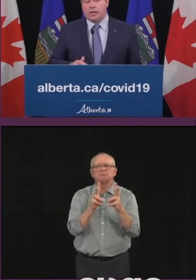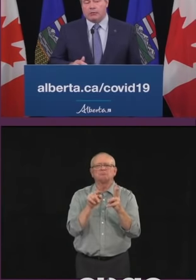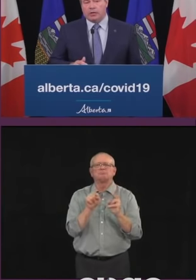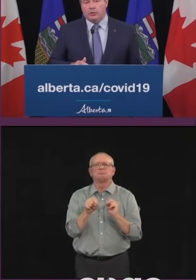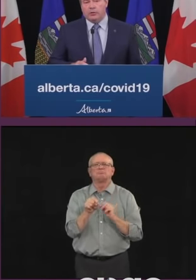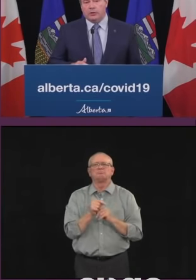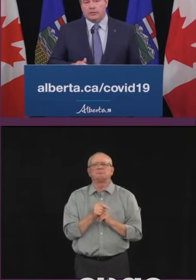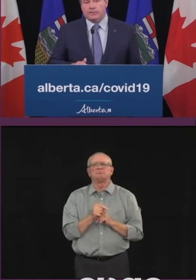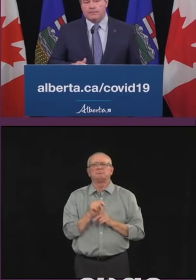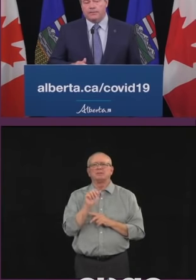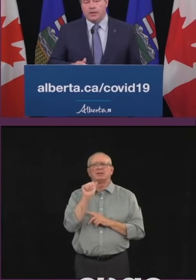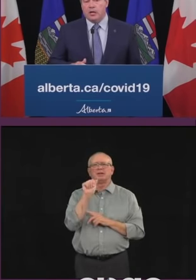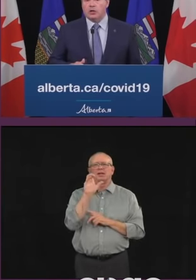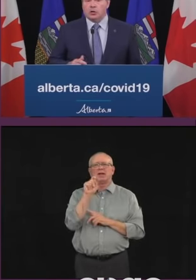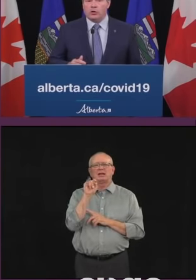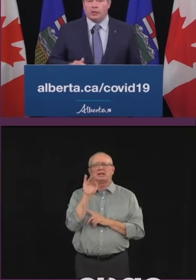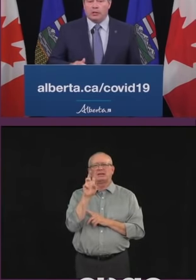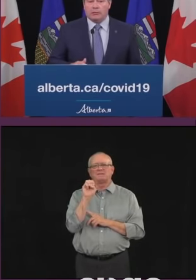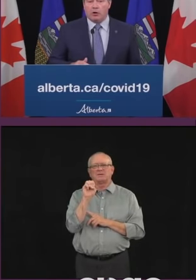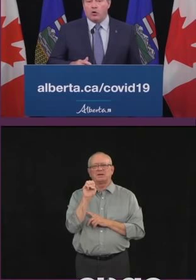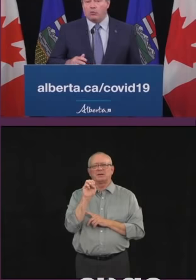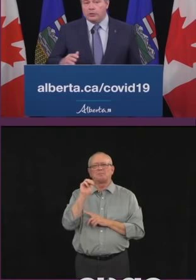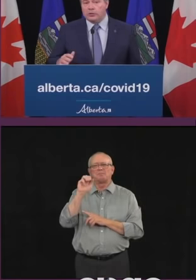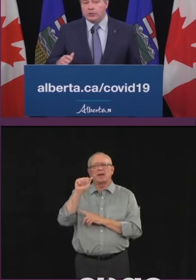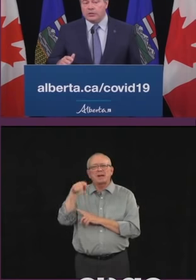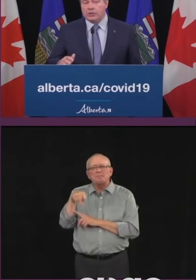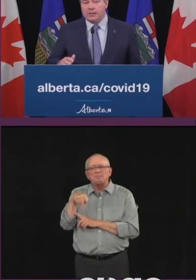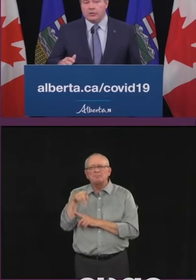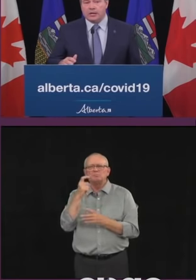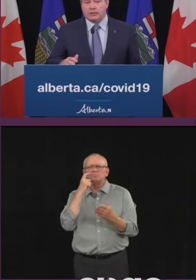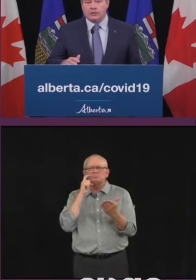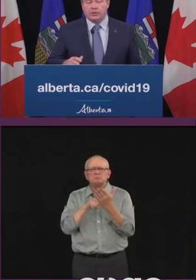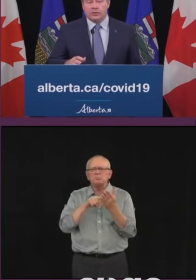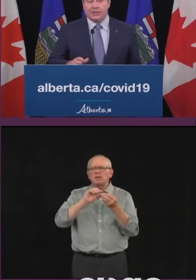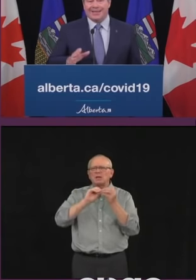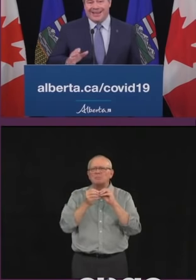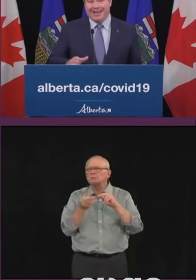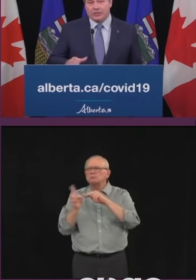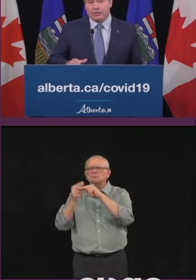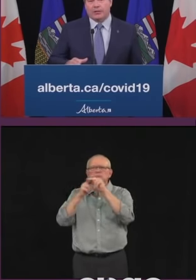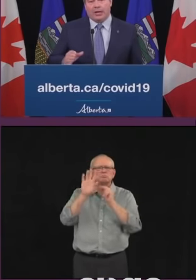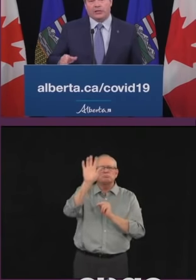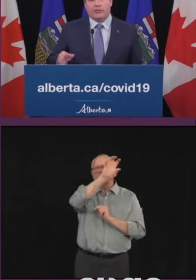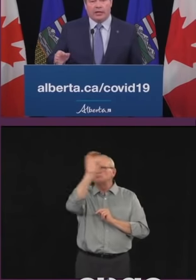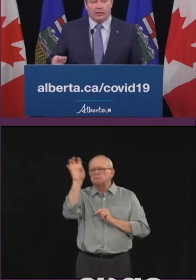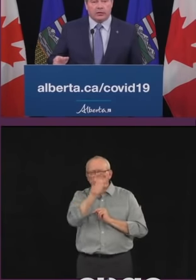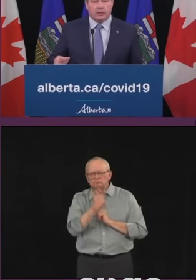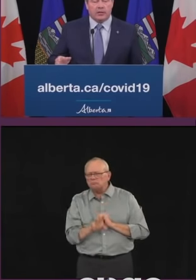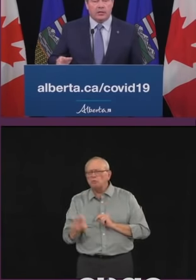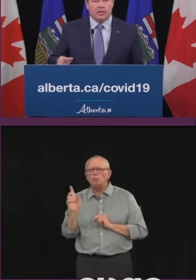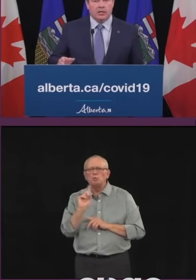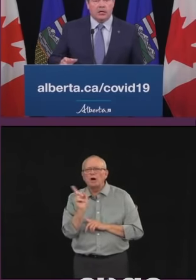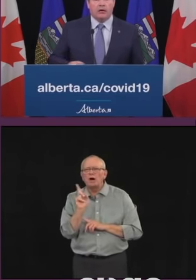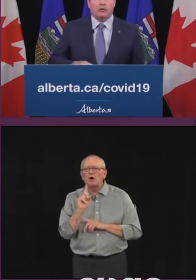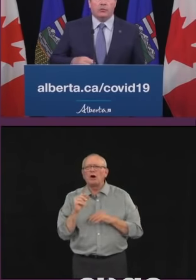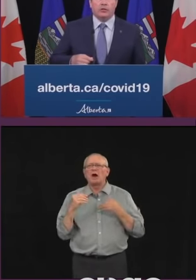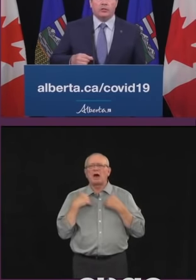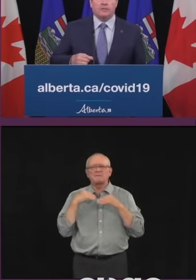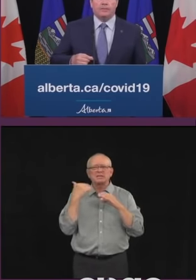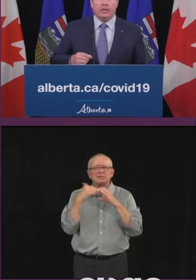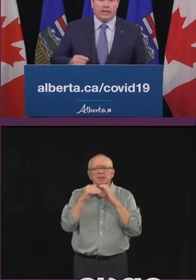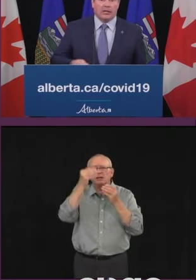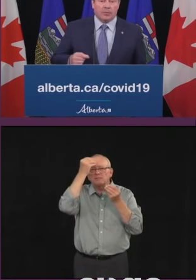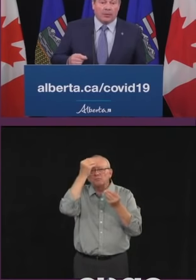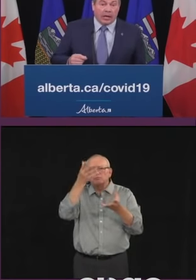in our communities. Currently there are no regions subject to this enhanced classification under